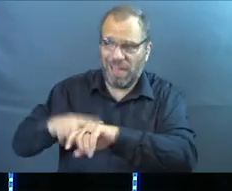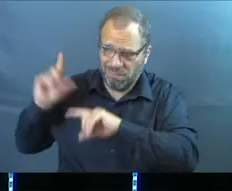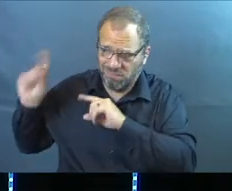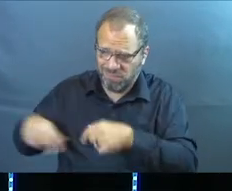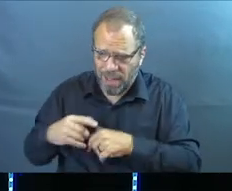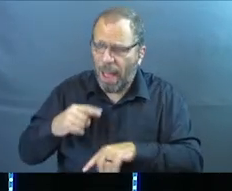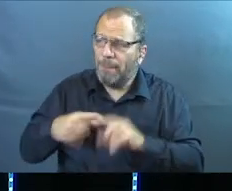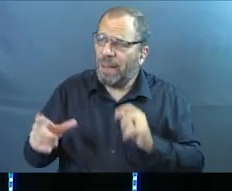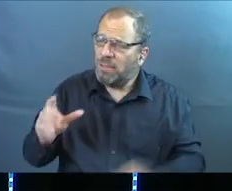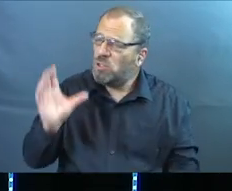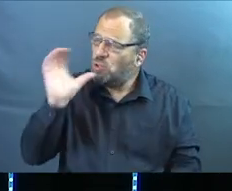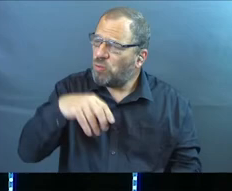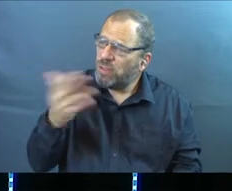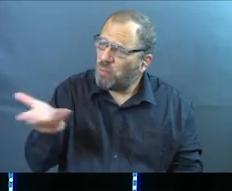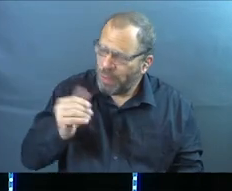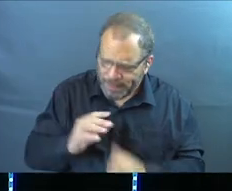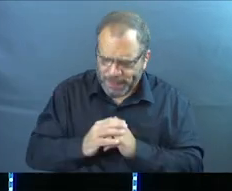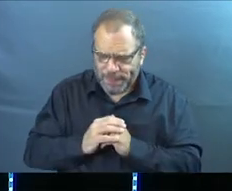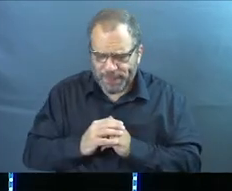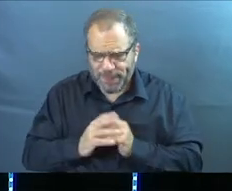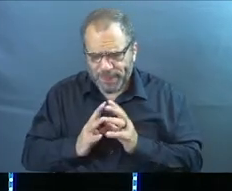and she said but what's weird is